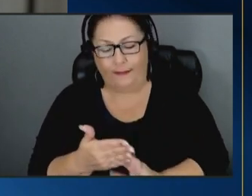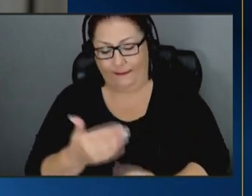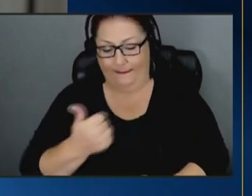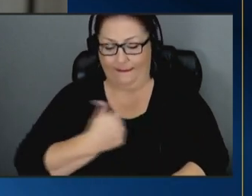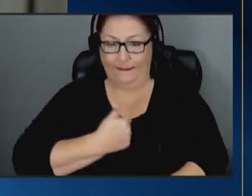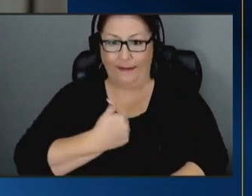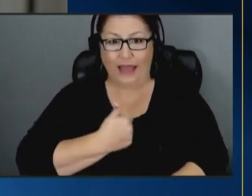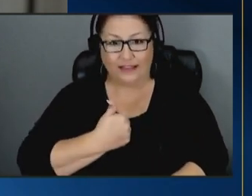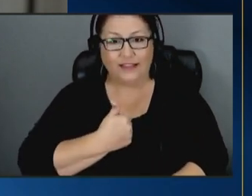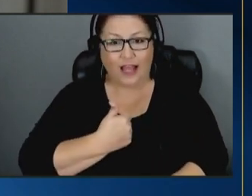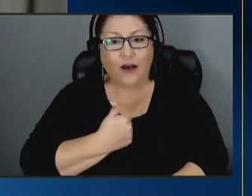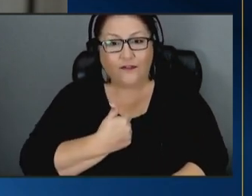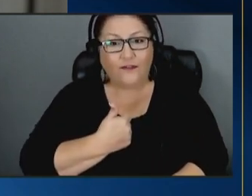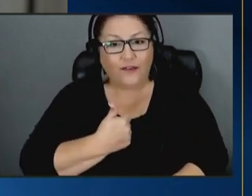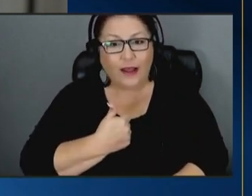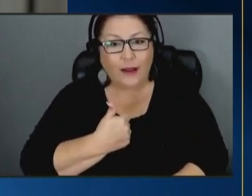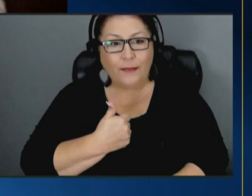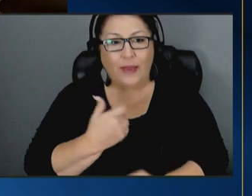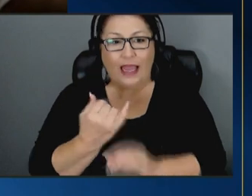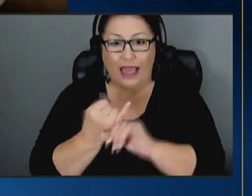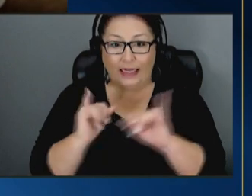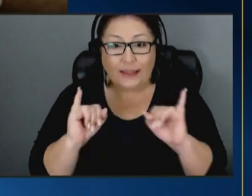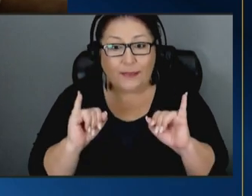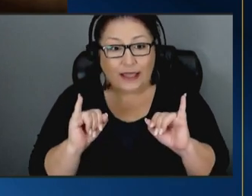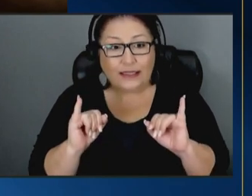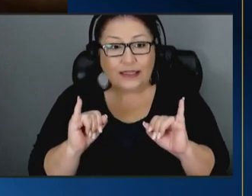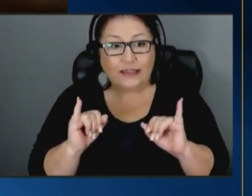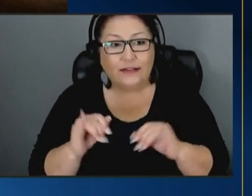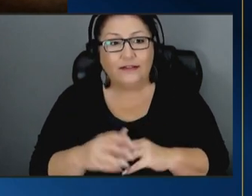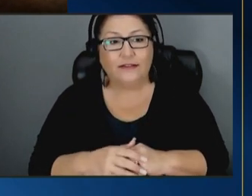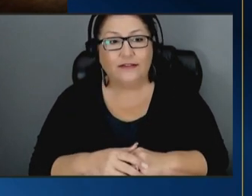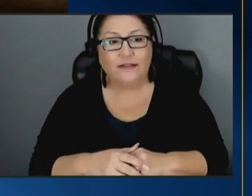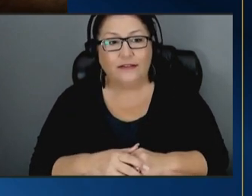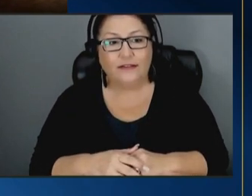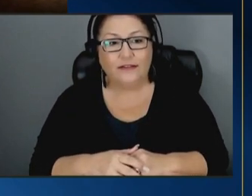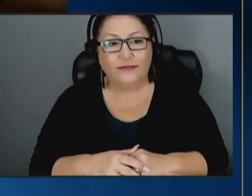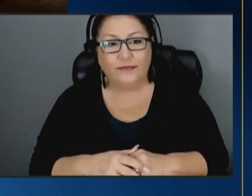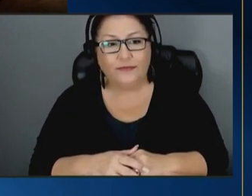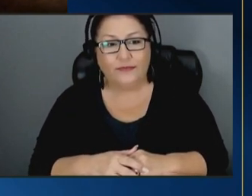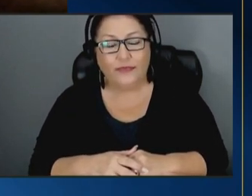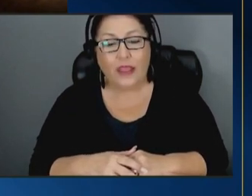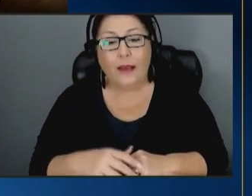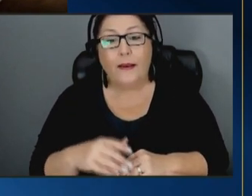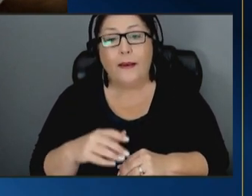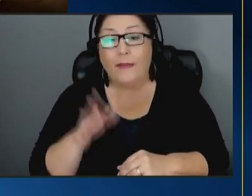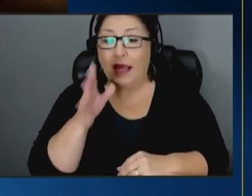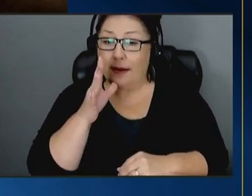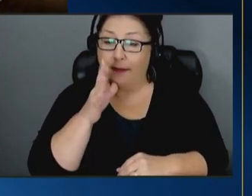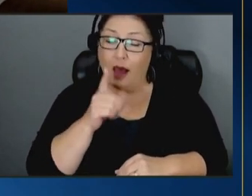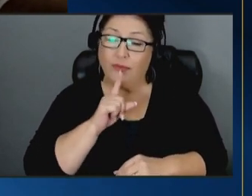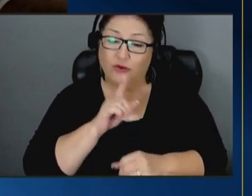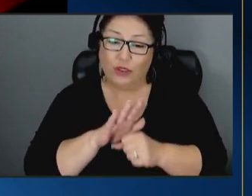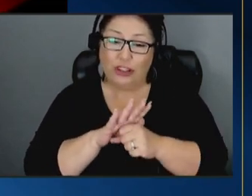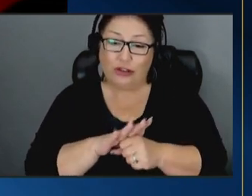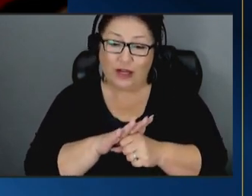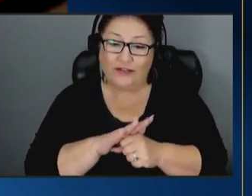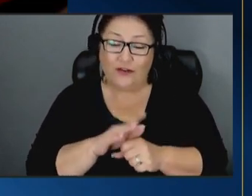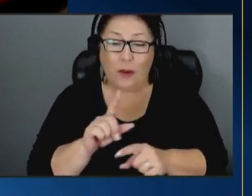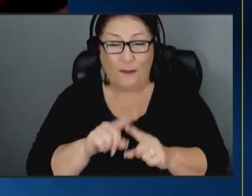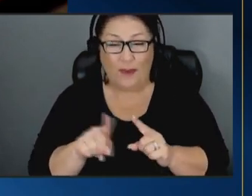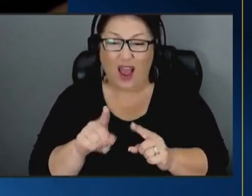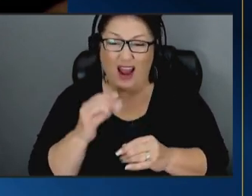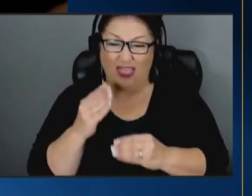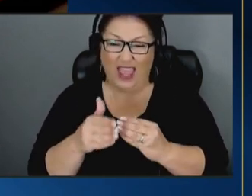as far as like being dependent i see a baby being a mom is stressful but in the end it's worth it